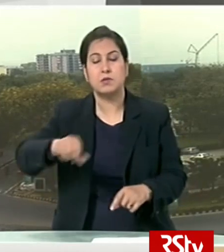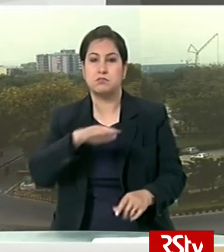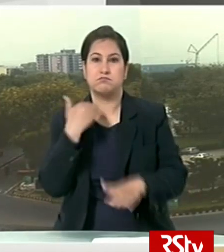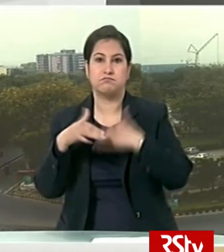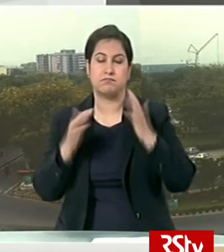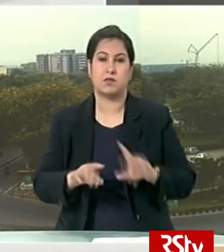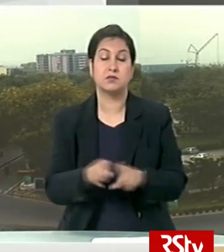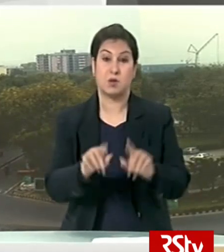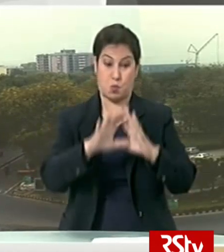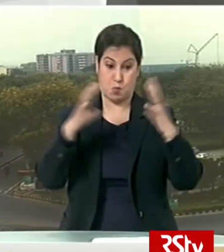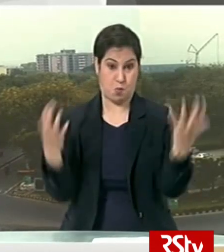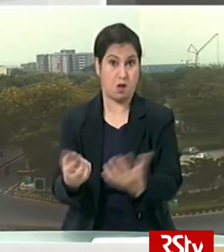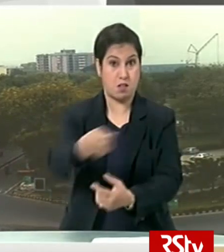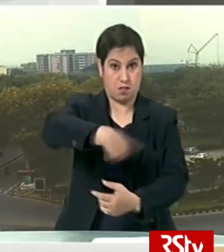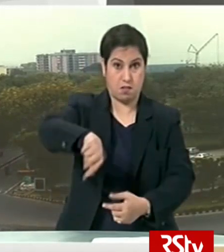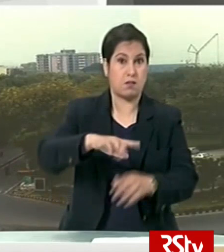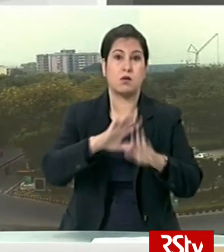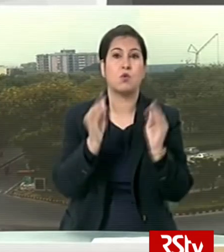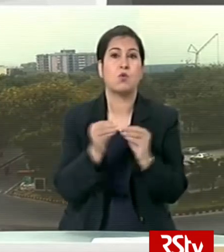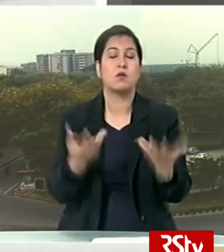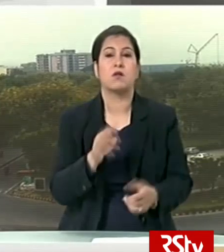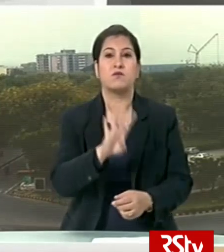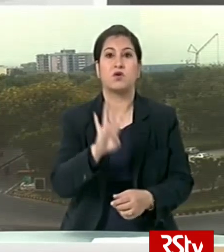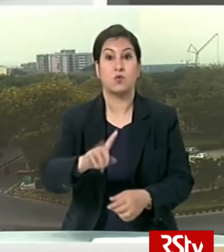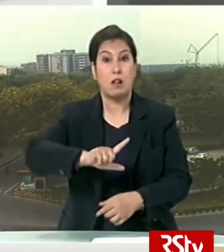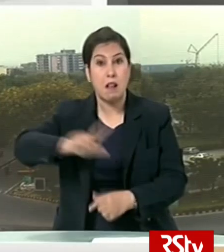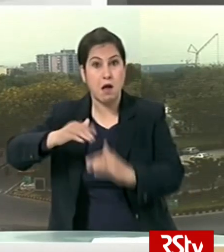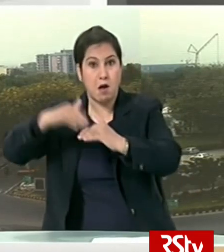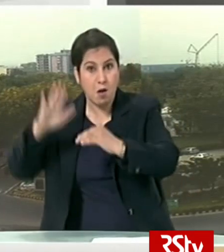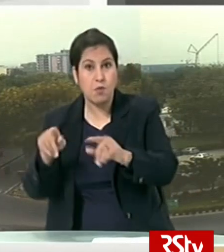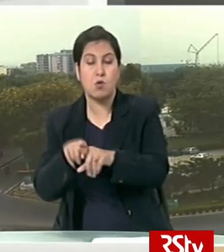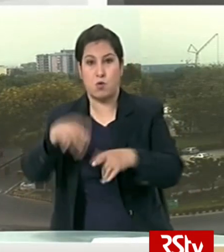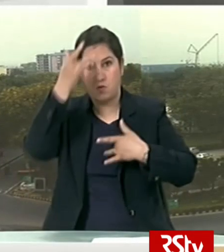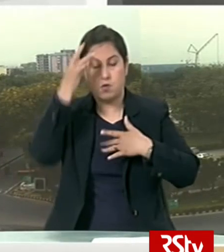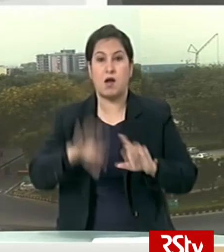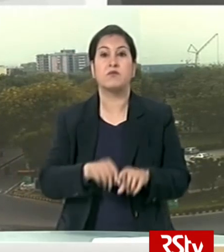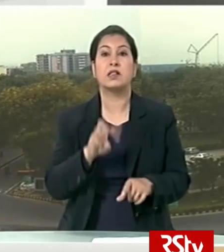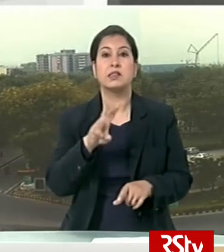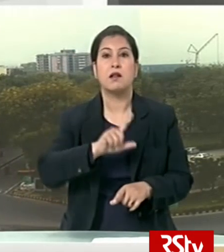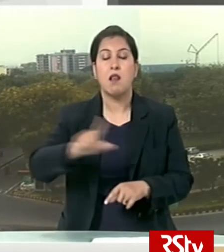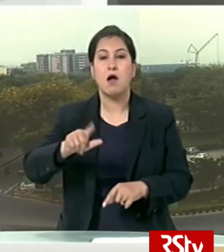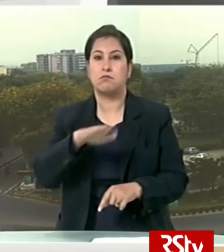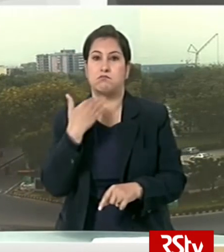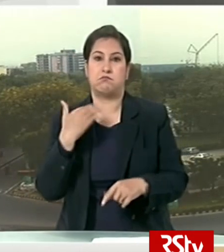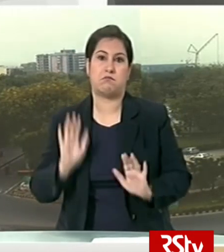globally over 44 lakh 38 000 have been infected with over 3 lakh deaths